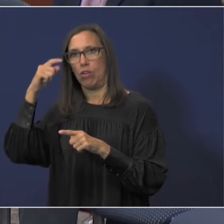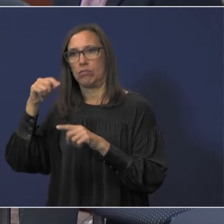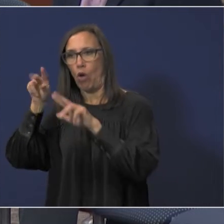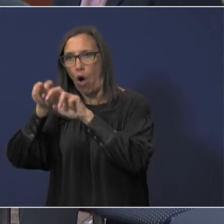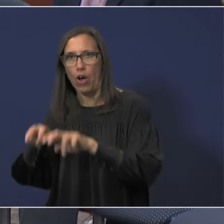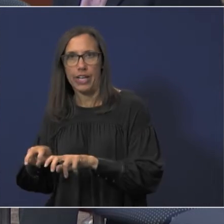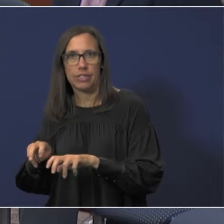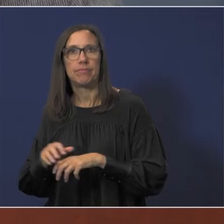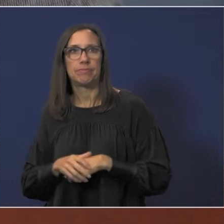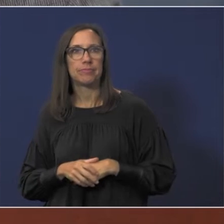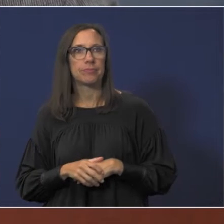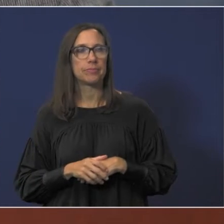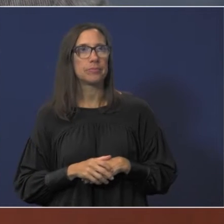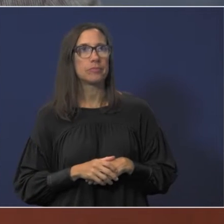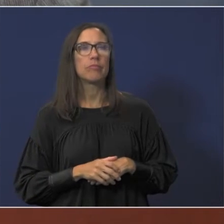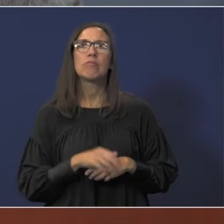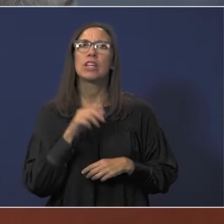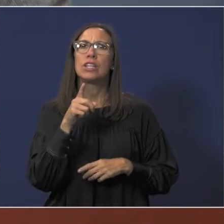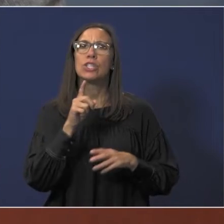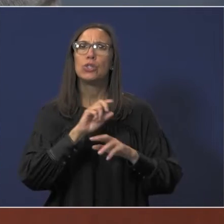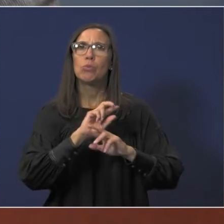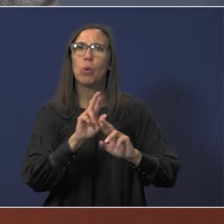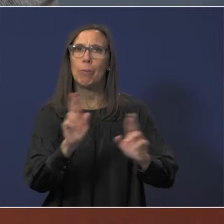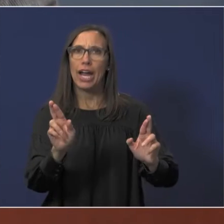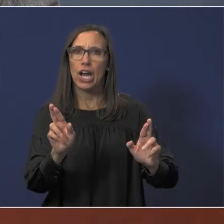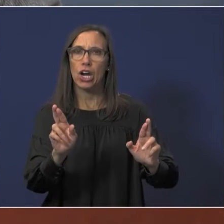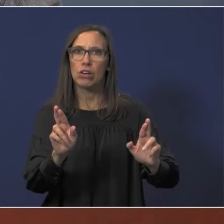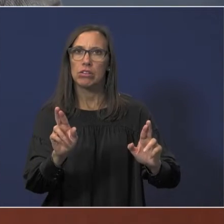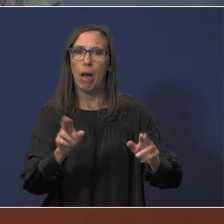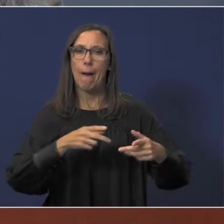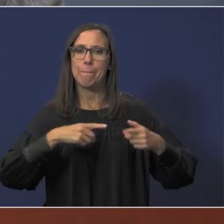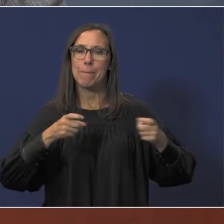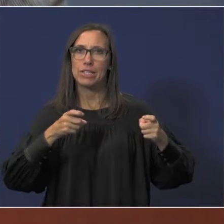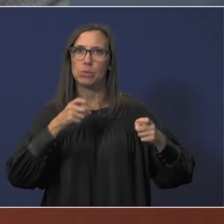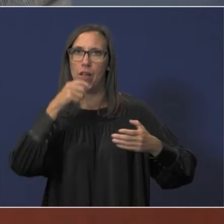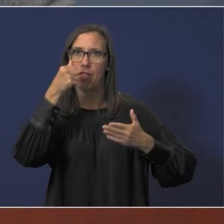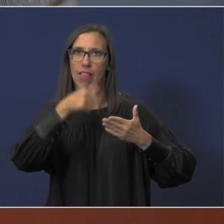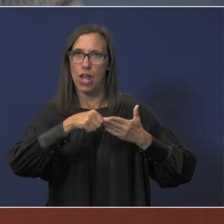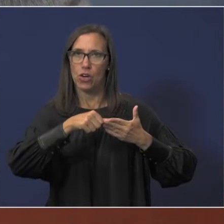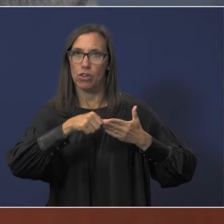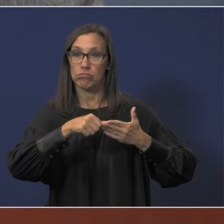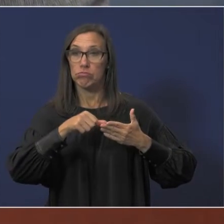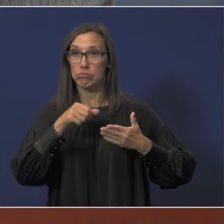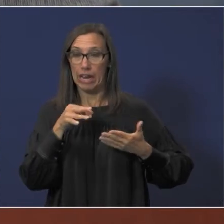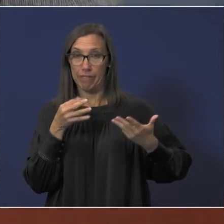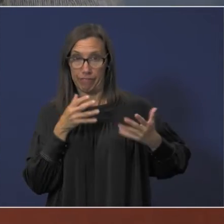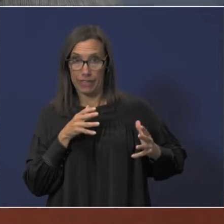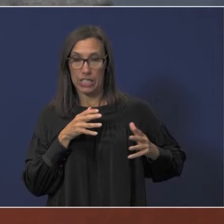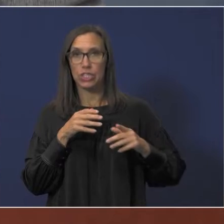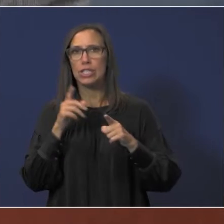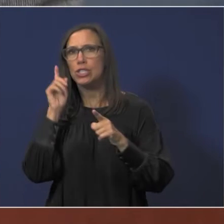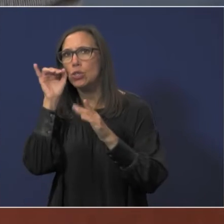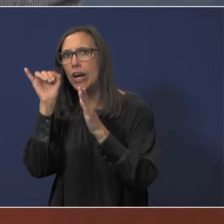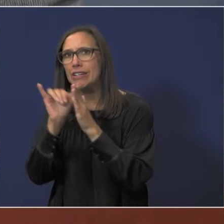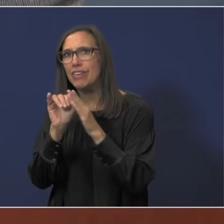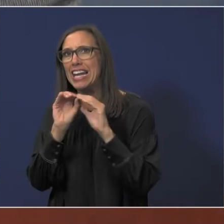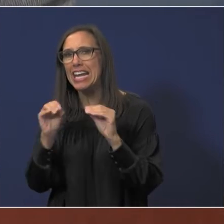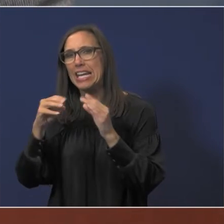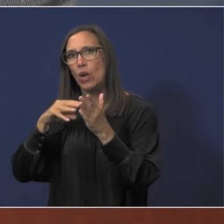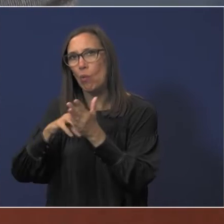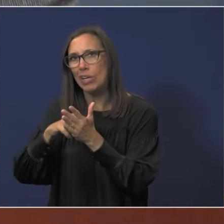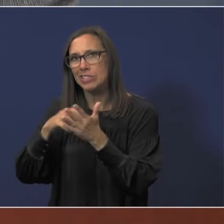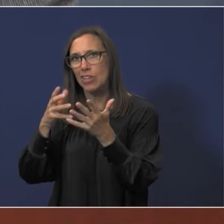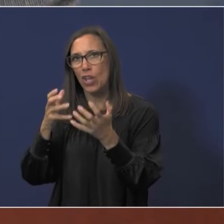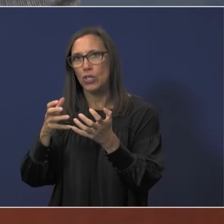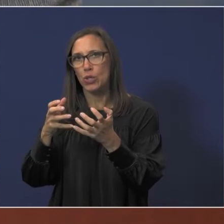did you prepare a management letter and if so did you identify any deficiencies that